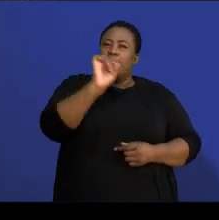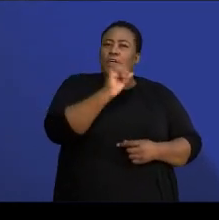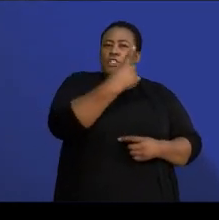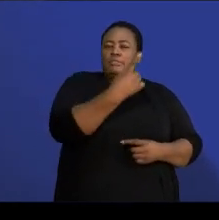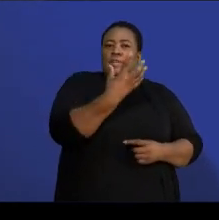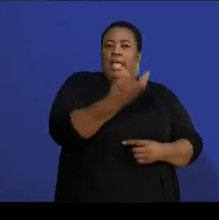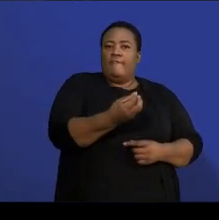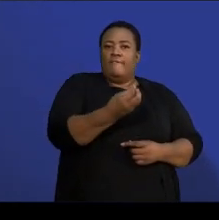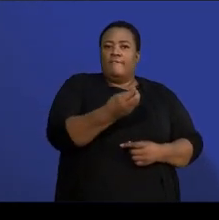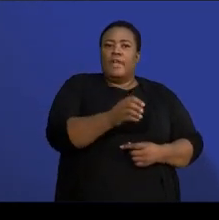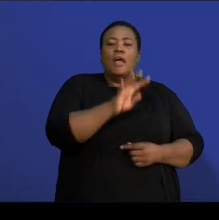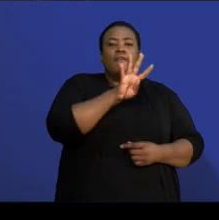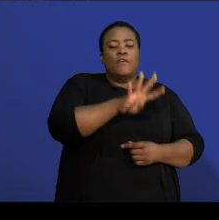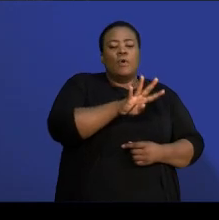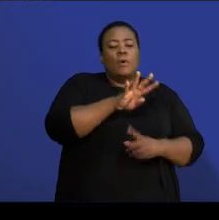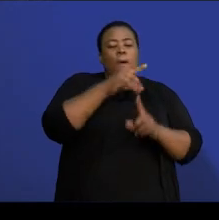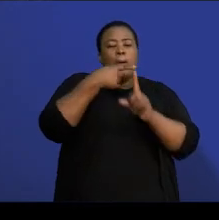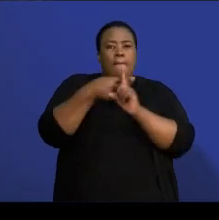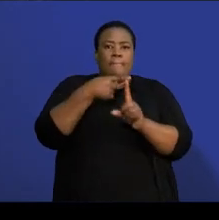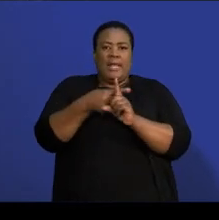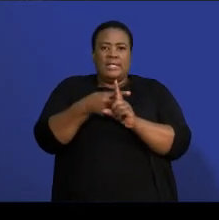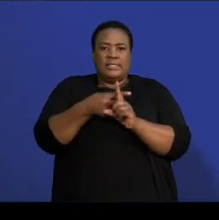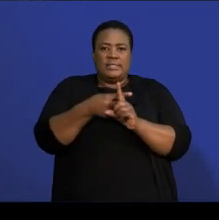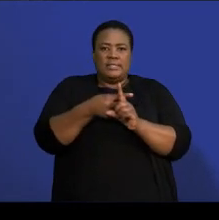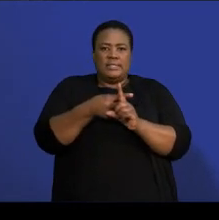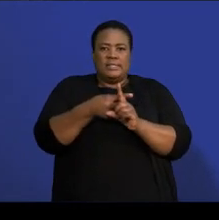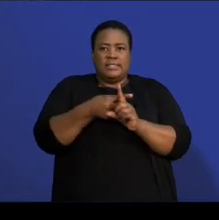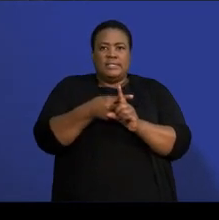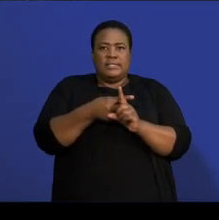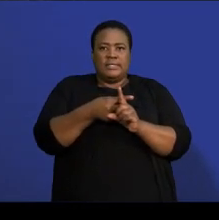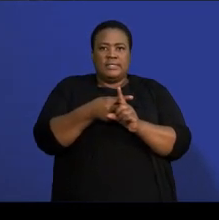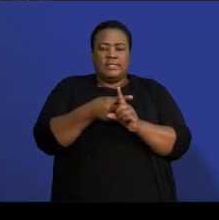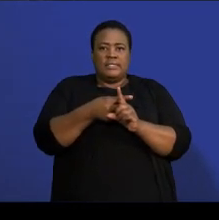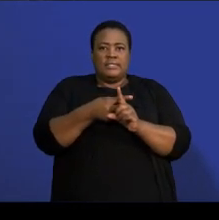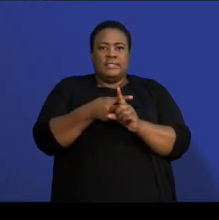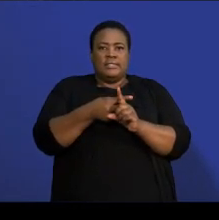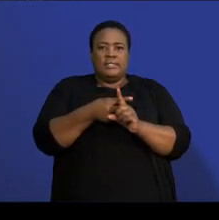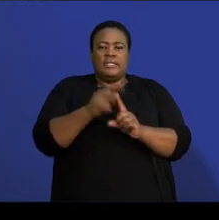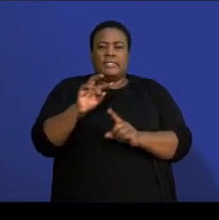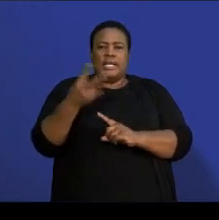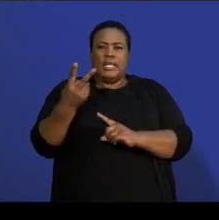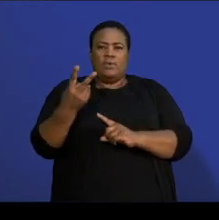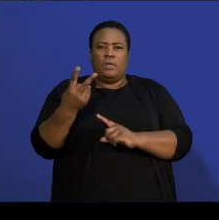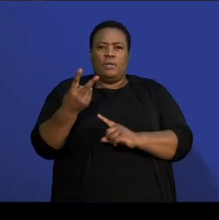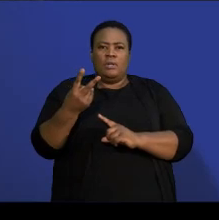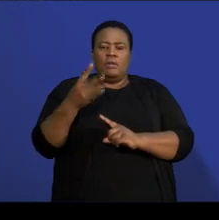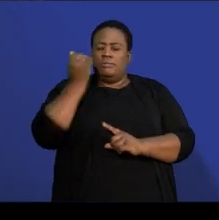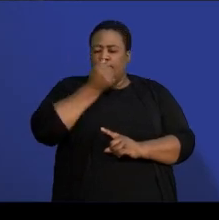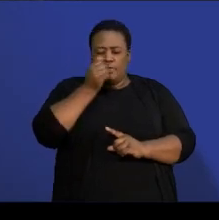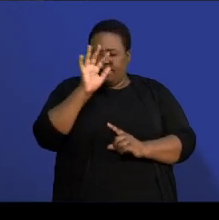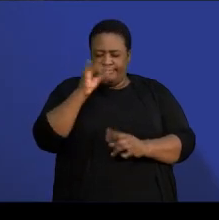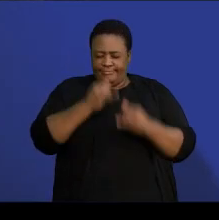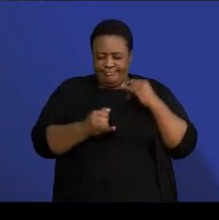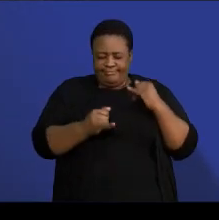be 4 plus the second one there will be 16. Oh, so my bad, not